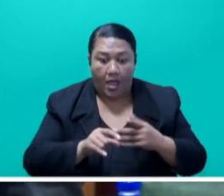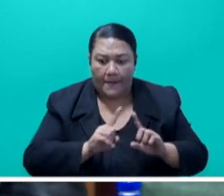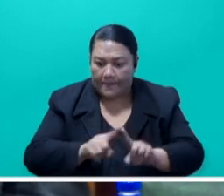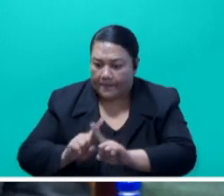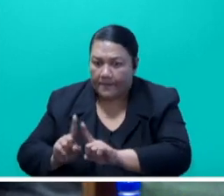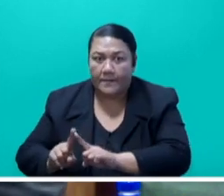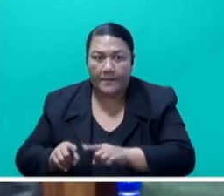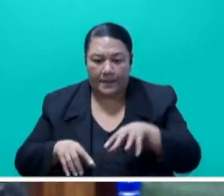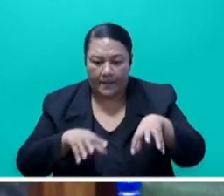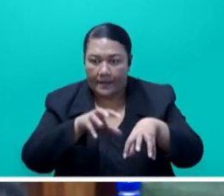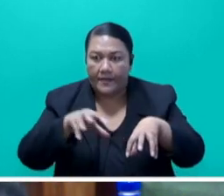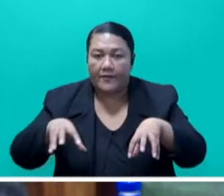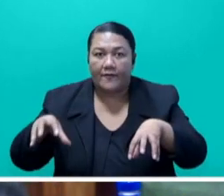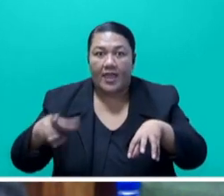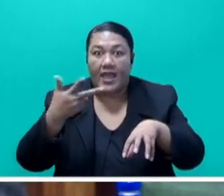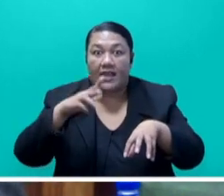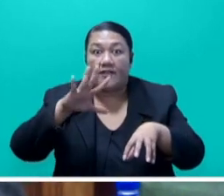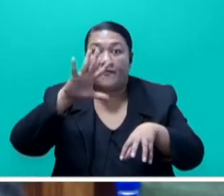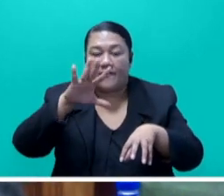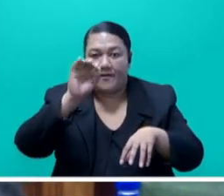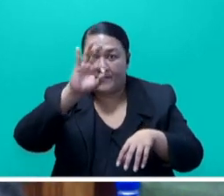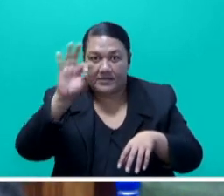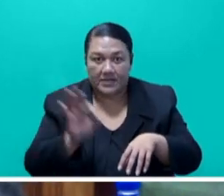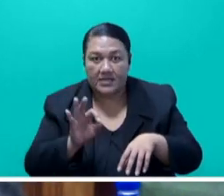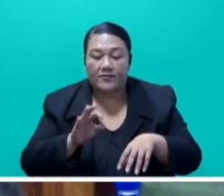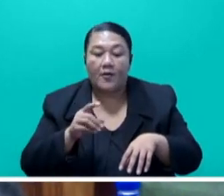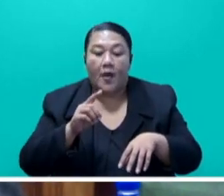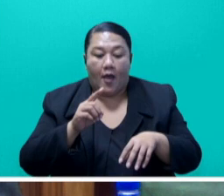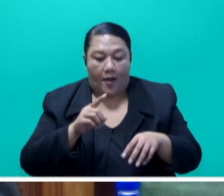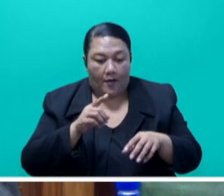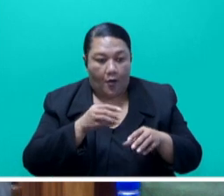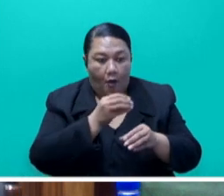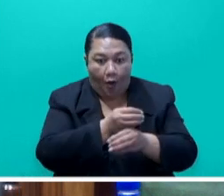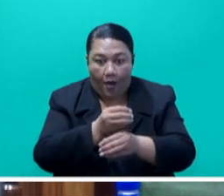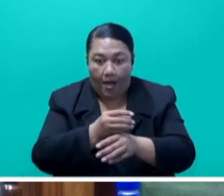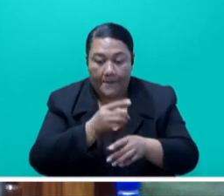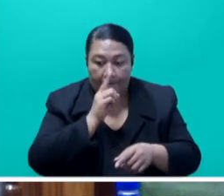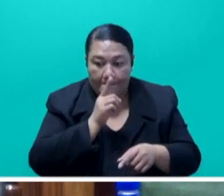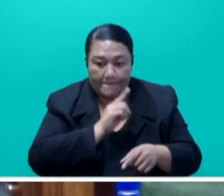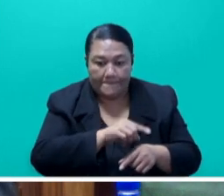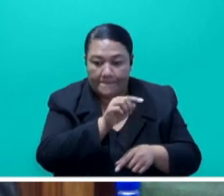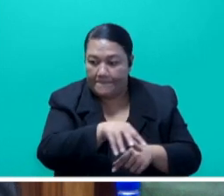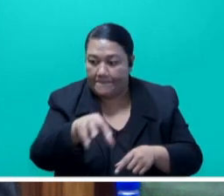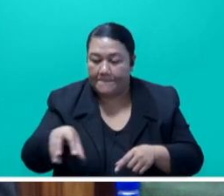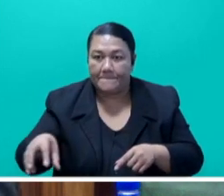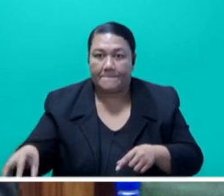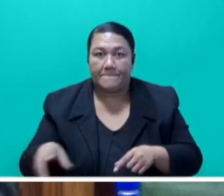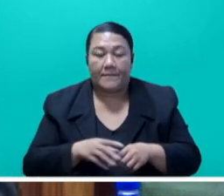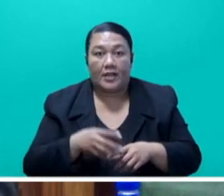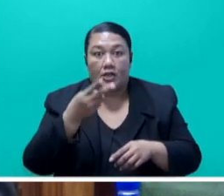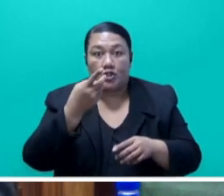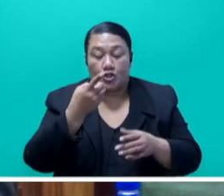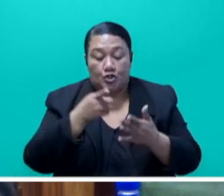average of about 85% occupancy on the Speaker. And the average daily rate in July was 23%